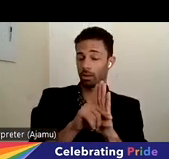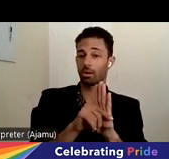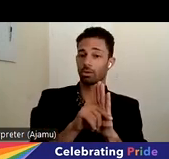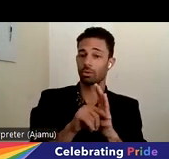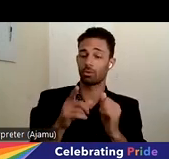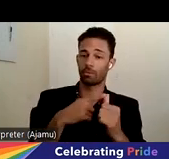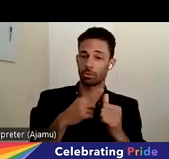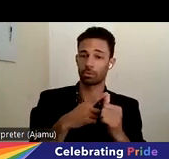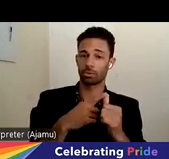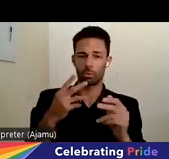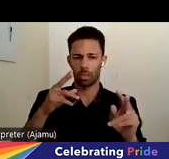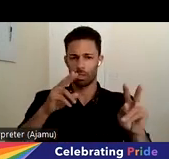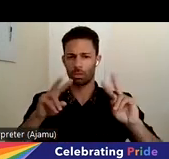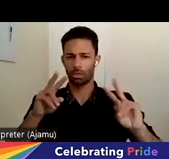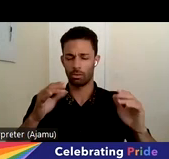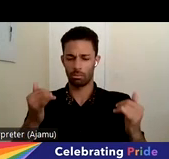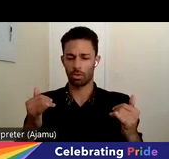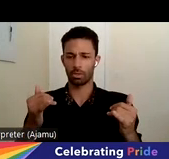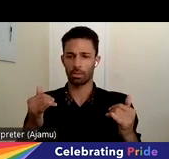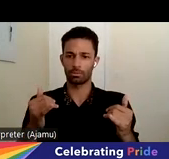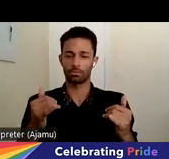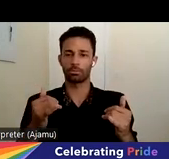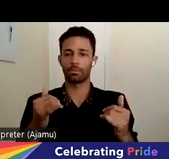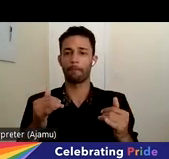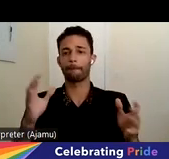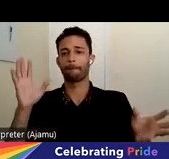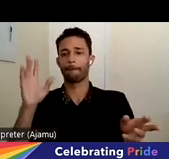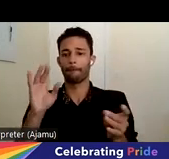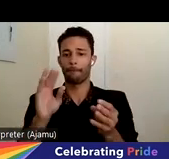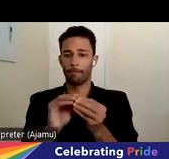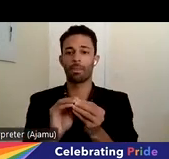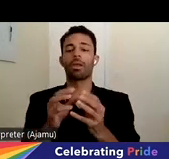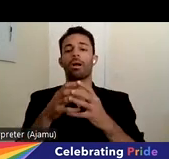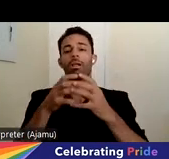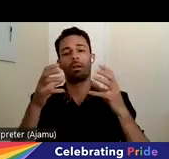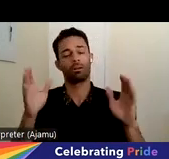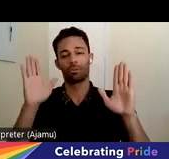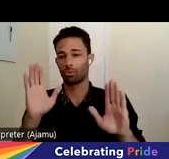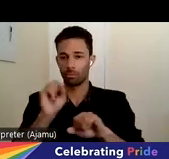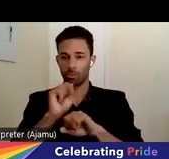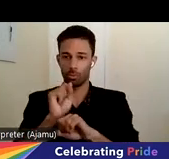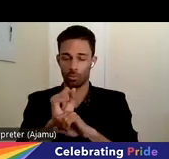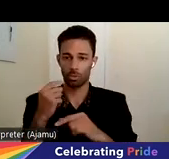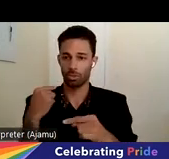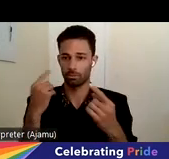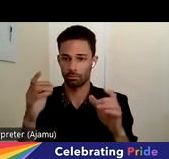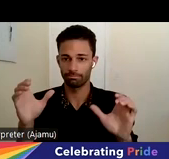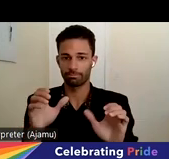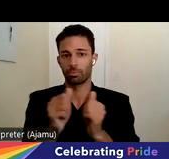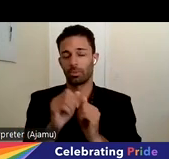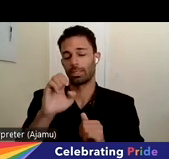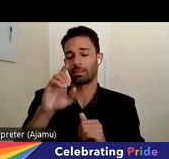What we're looking at right now is accumulation of some incredible work that's been going on with the EDJCC,